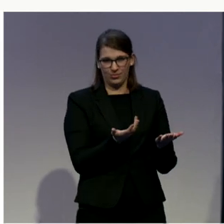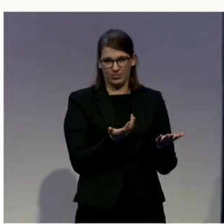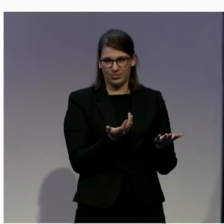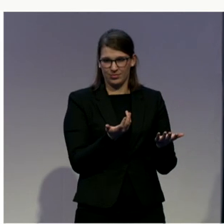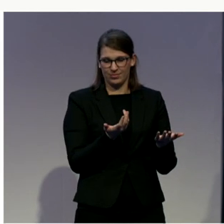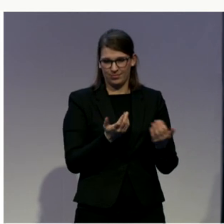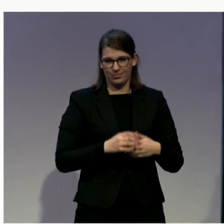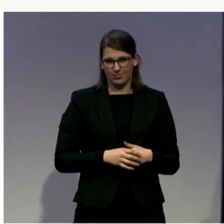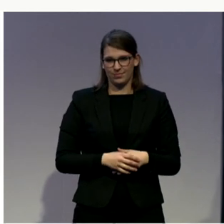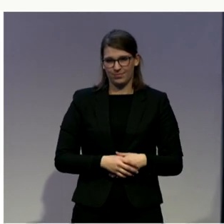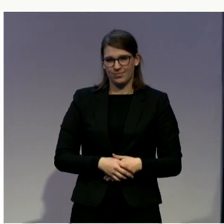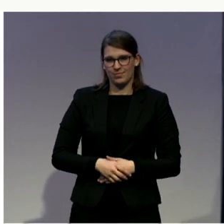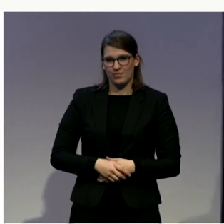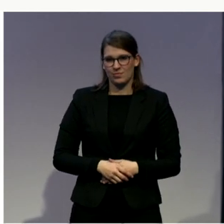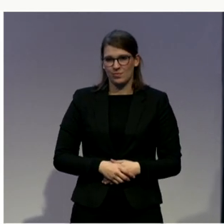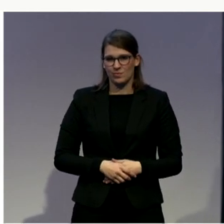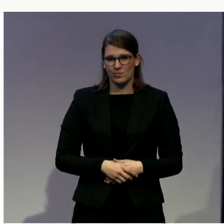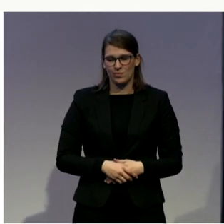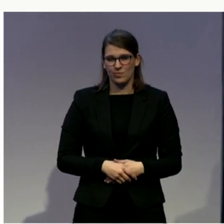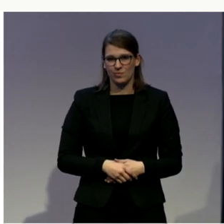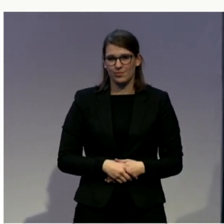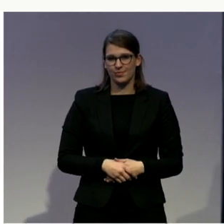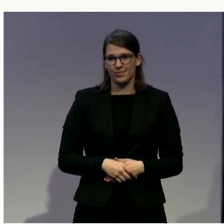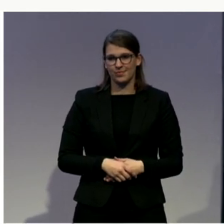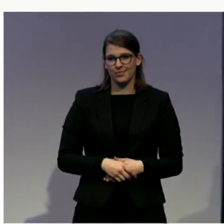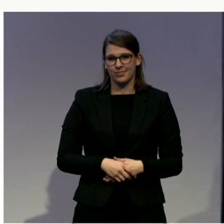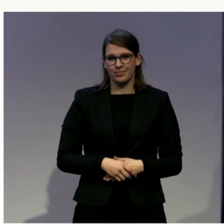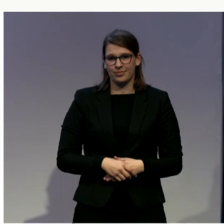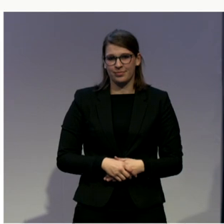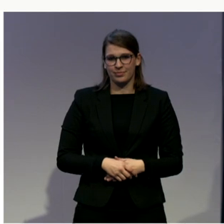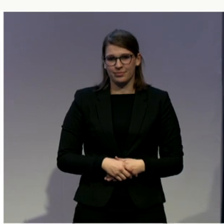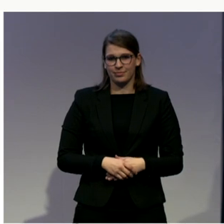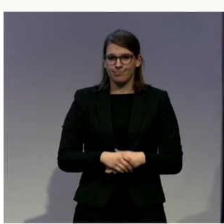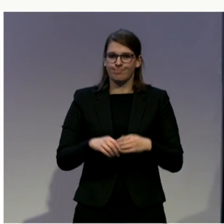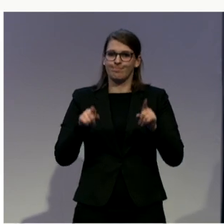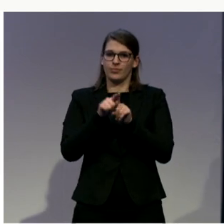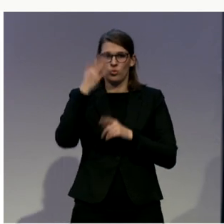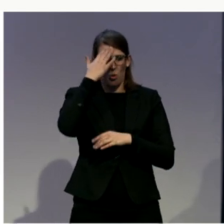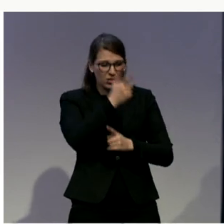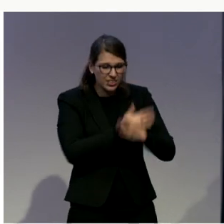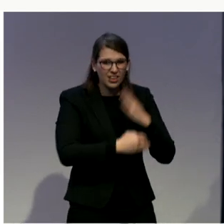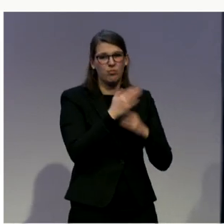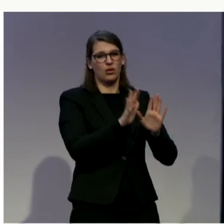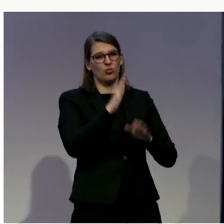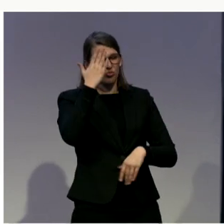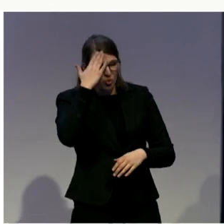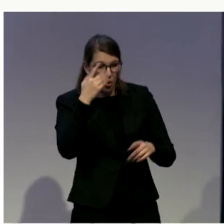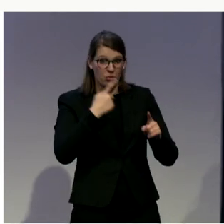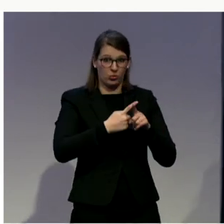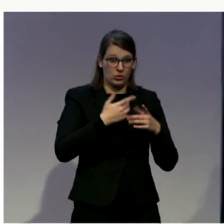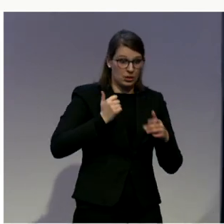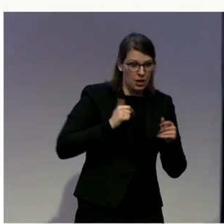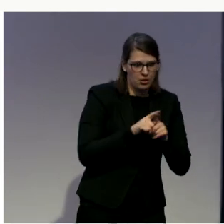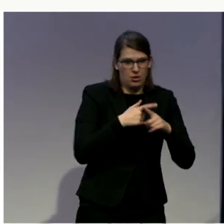we've set as a society. And therefore it's, and also, more so for women with